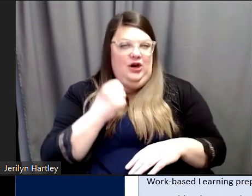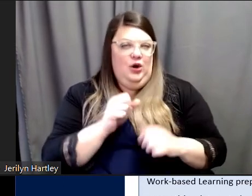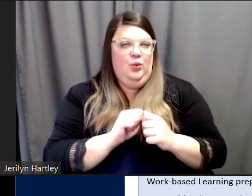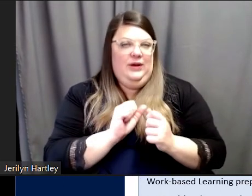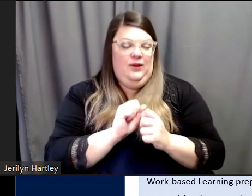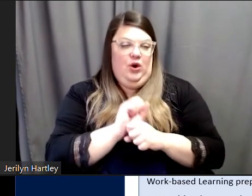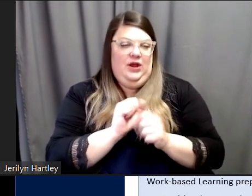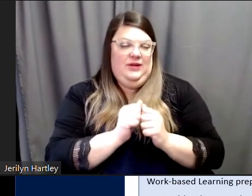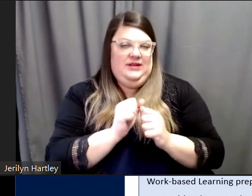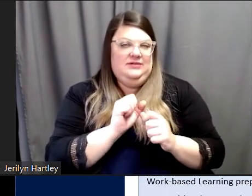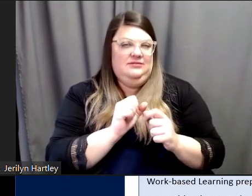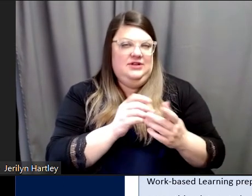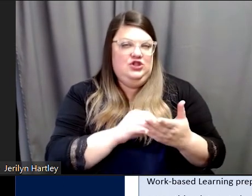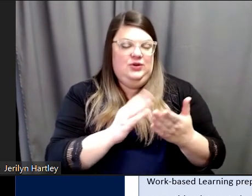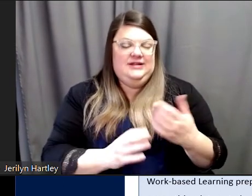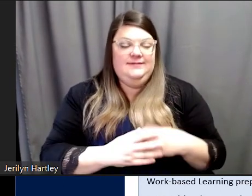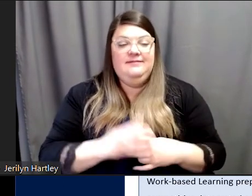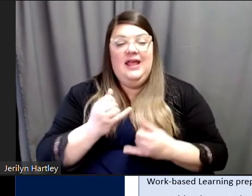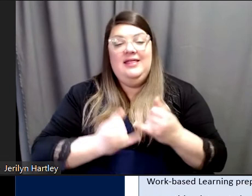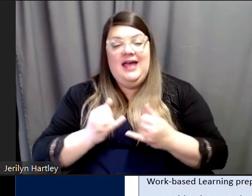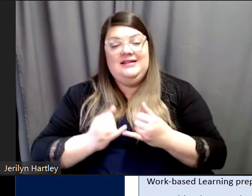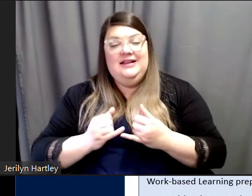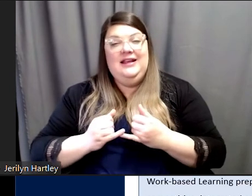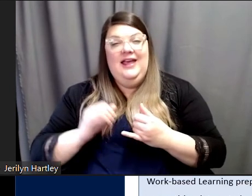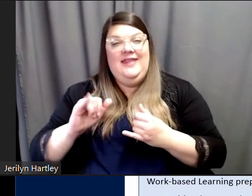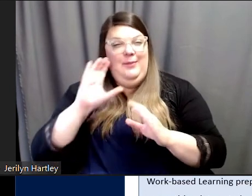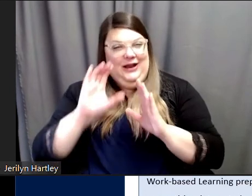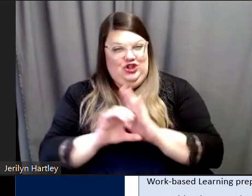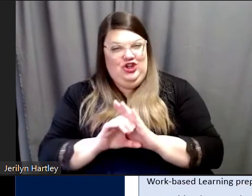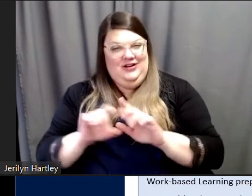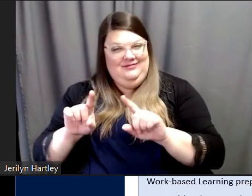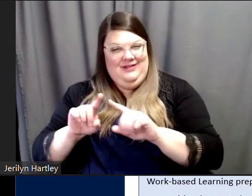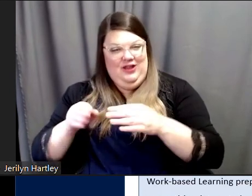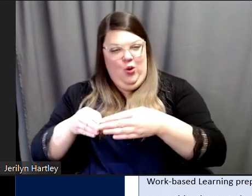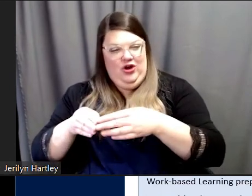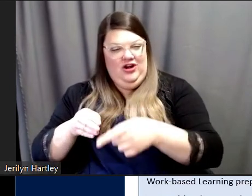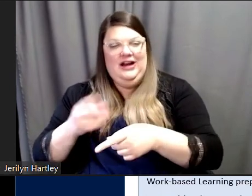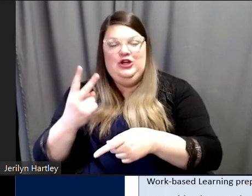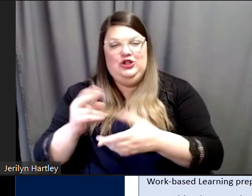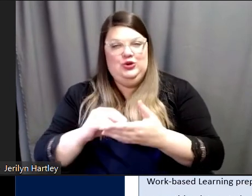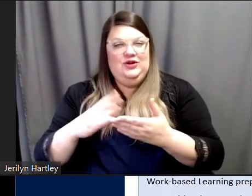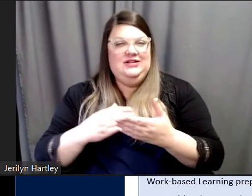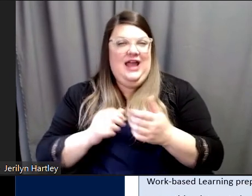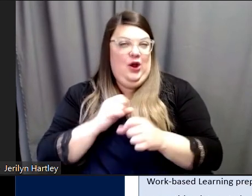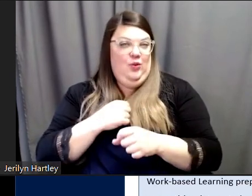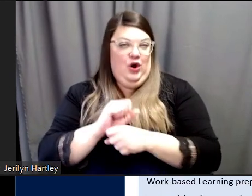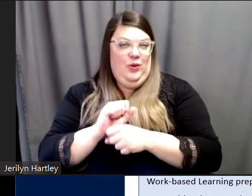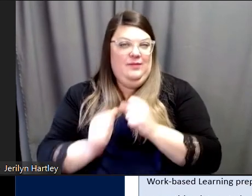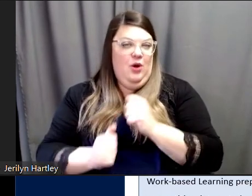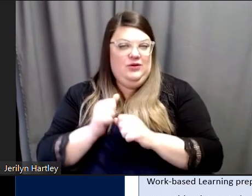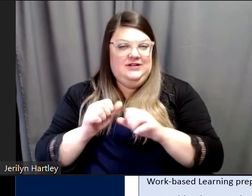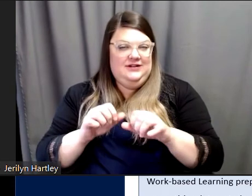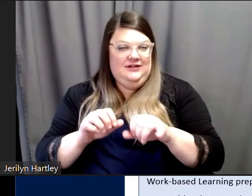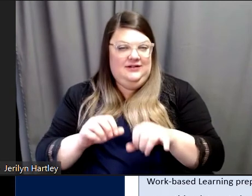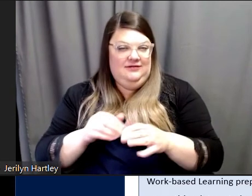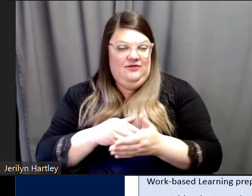And lastly, that little picture in the right corner is two of the students that I work with most frequently. They are both stationed at the Reed Park Zoo.